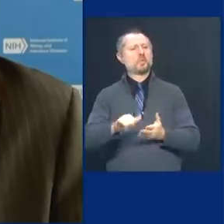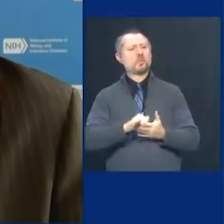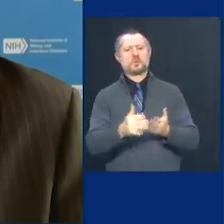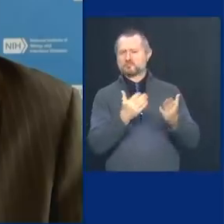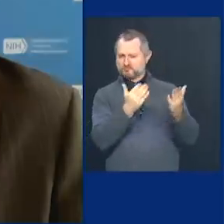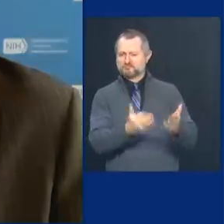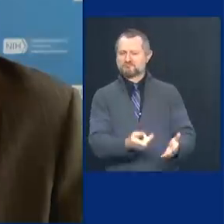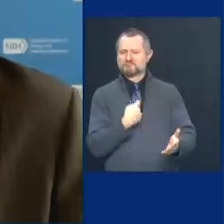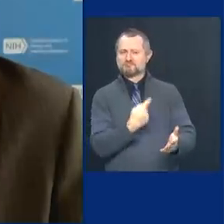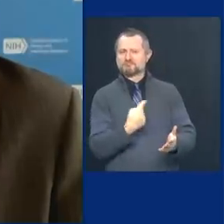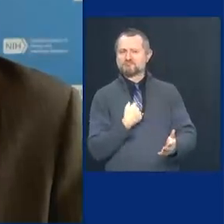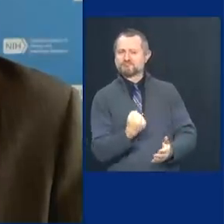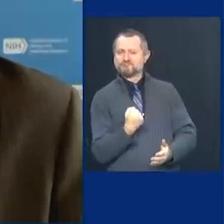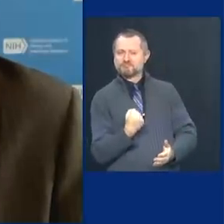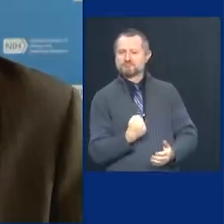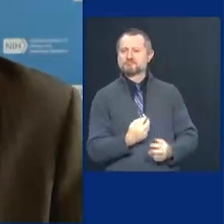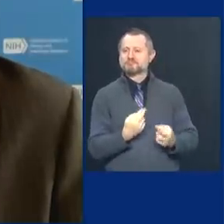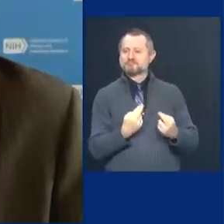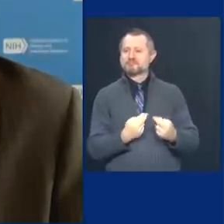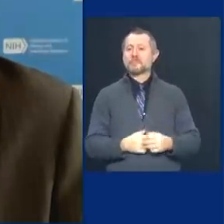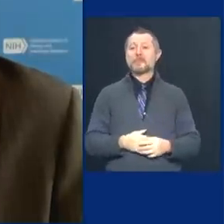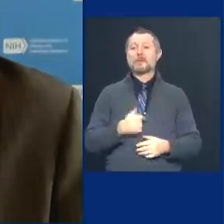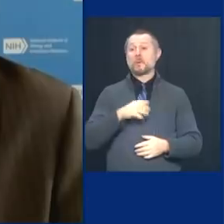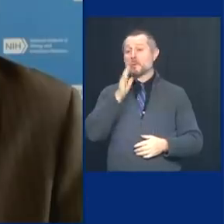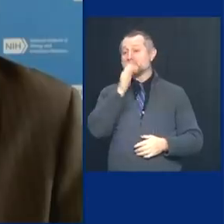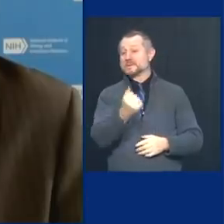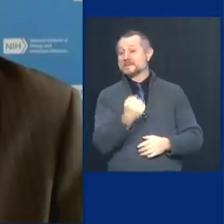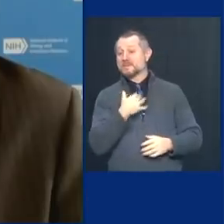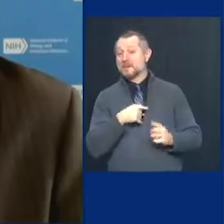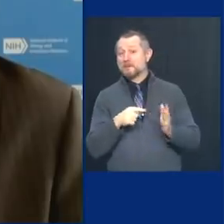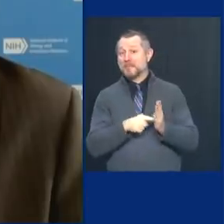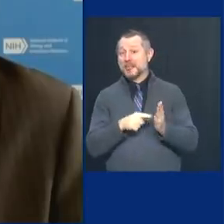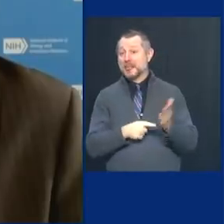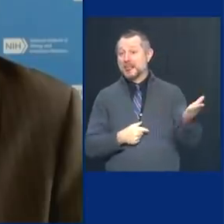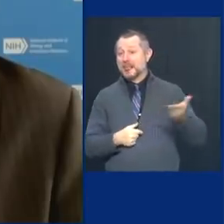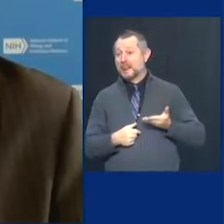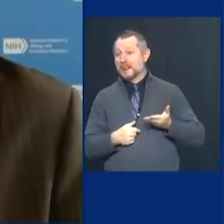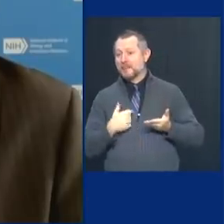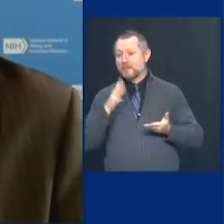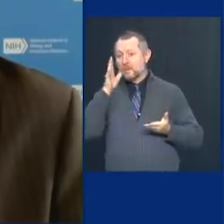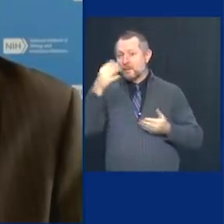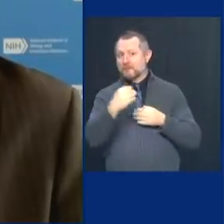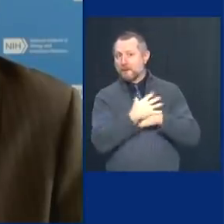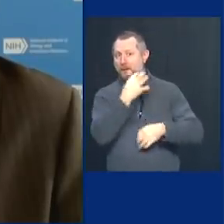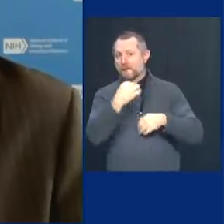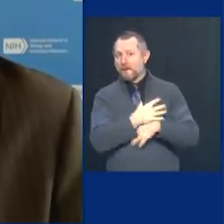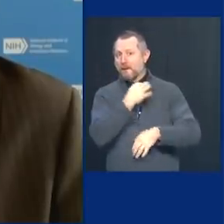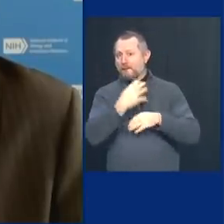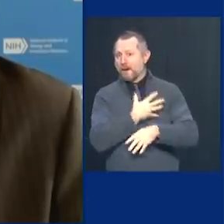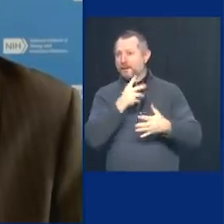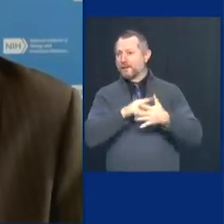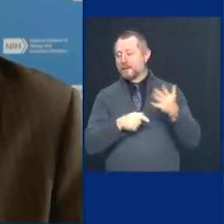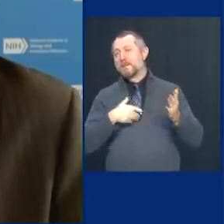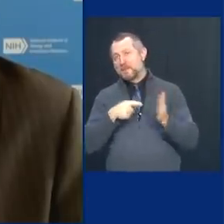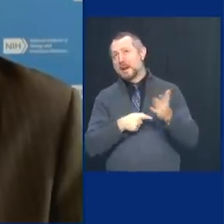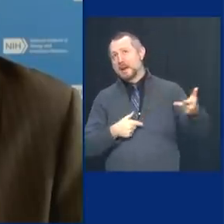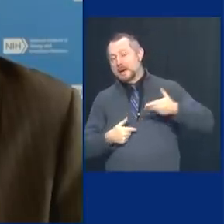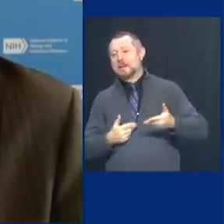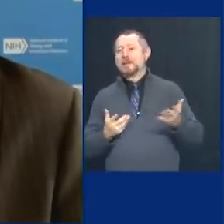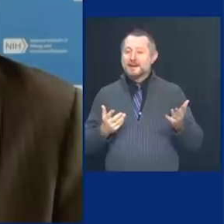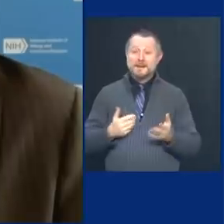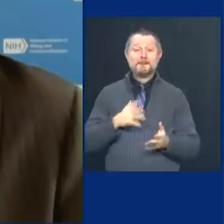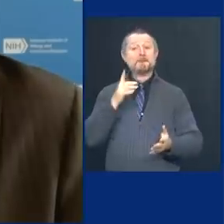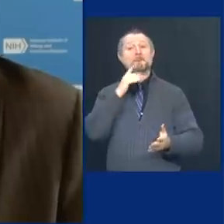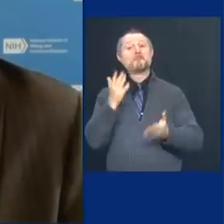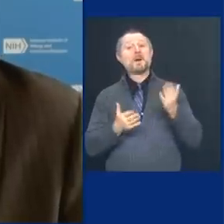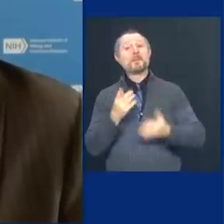the doctor sends us the bill for all the consultation that he gave us. But you know what, doctor, maybe you could take the